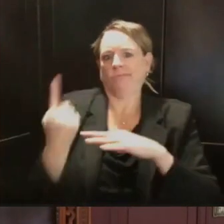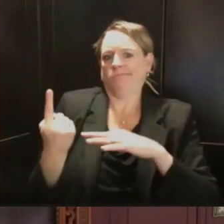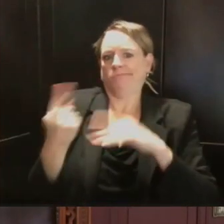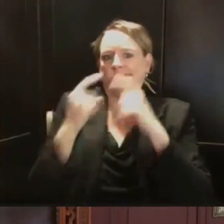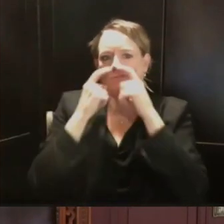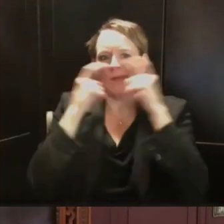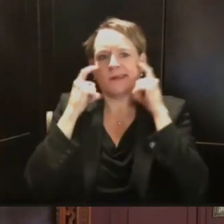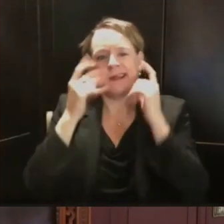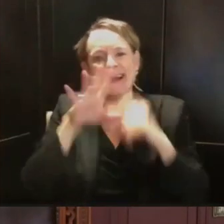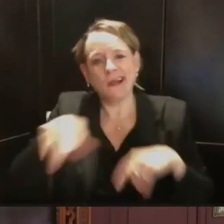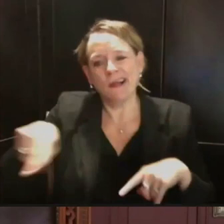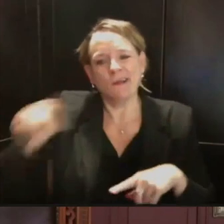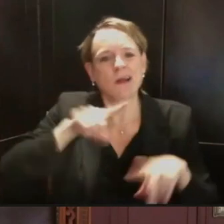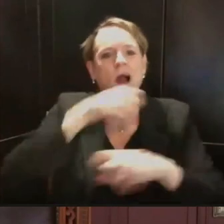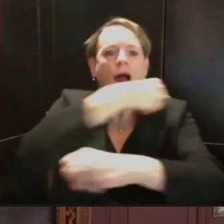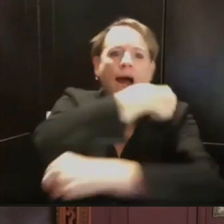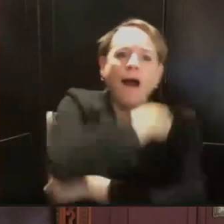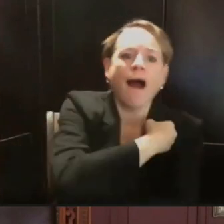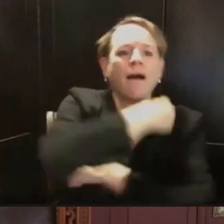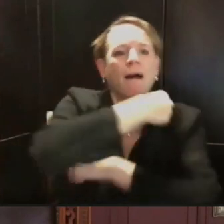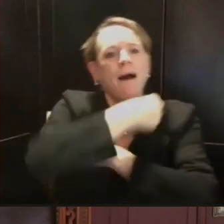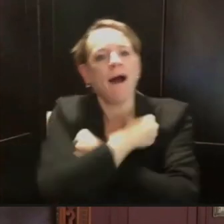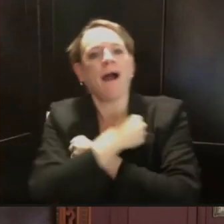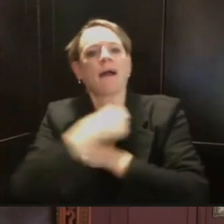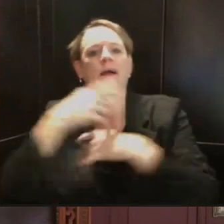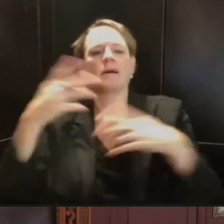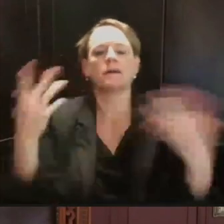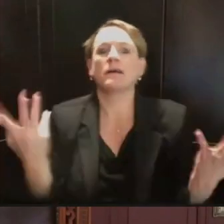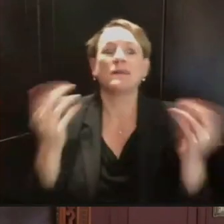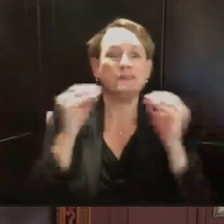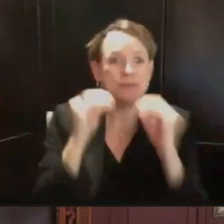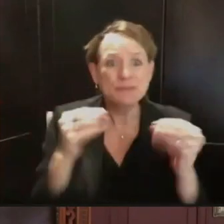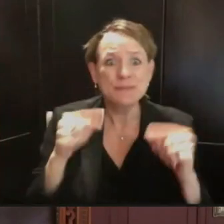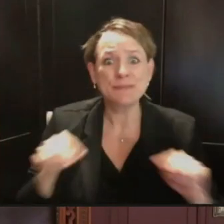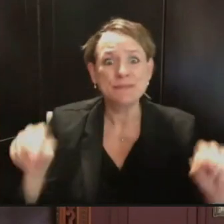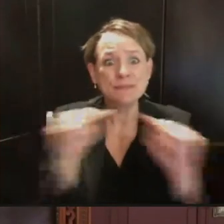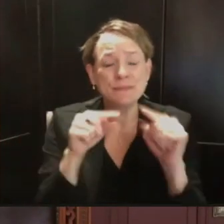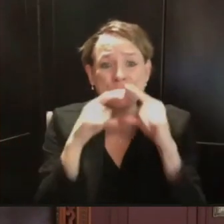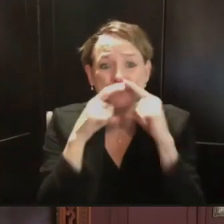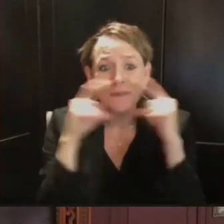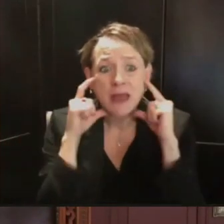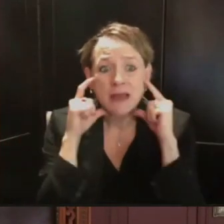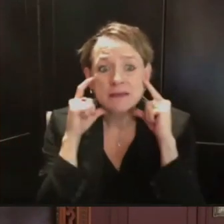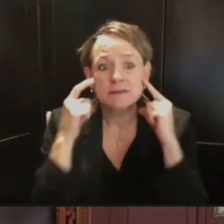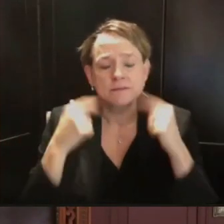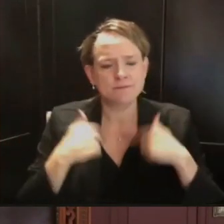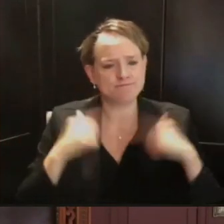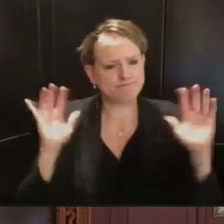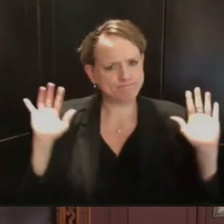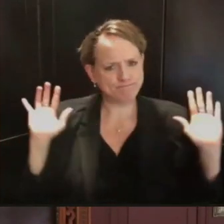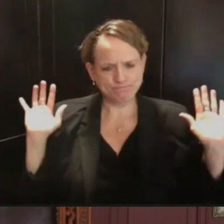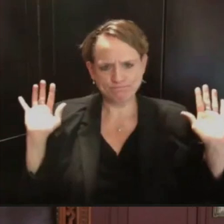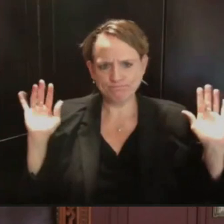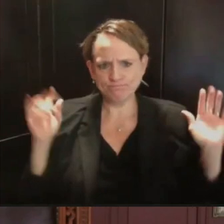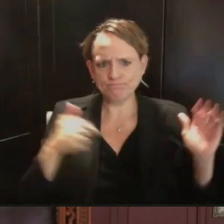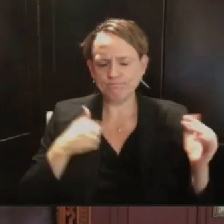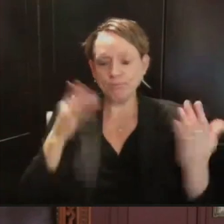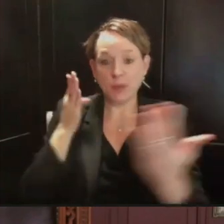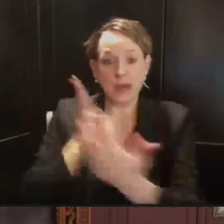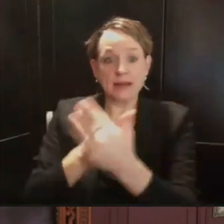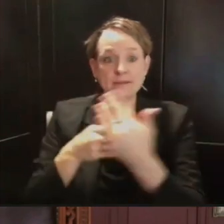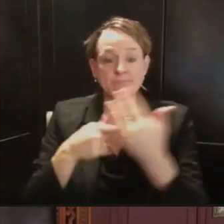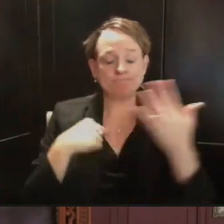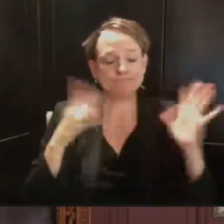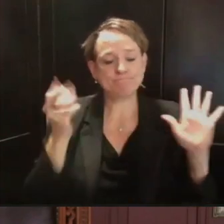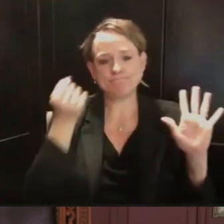time. No masks. Now, I'm not against their fundraising. We all do that. But at the end of the